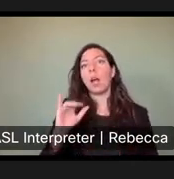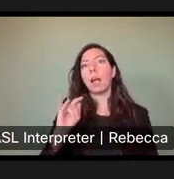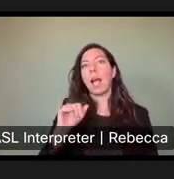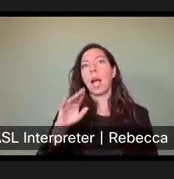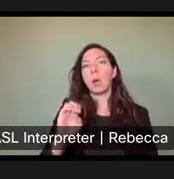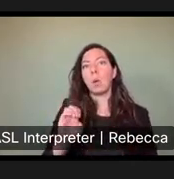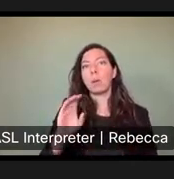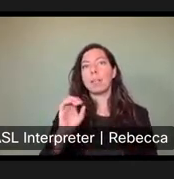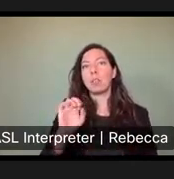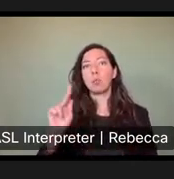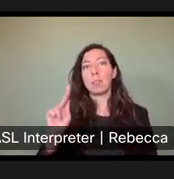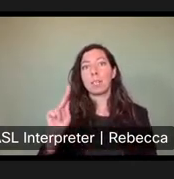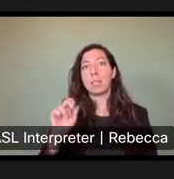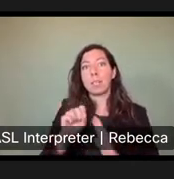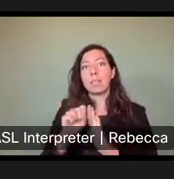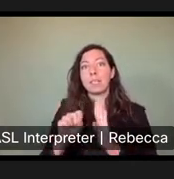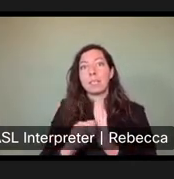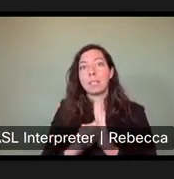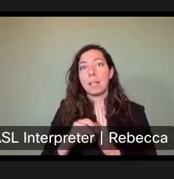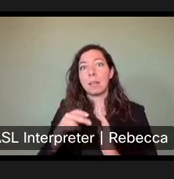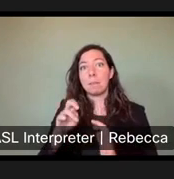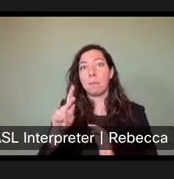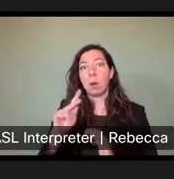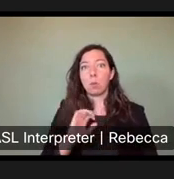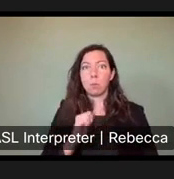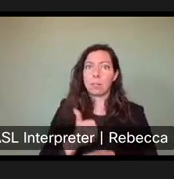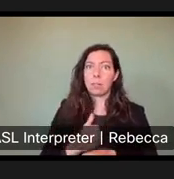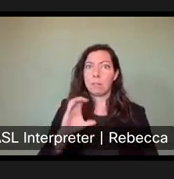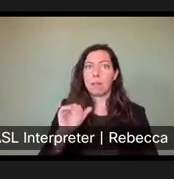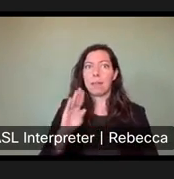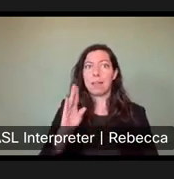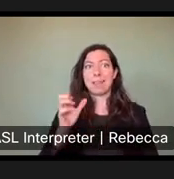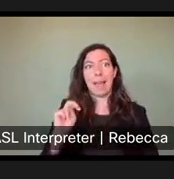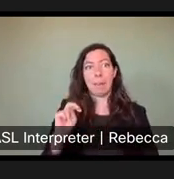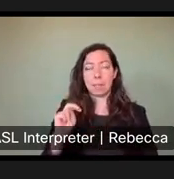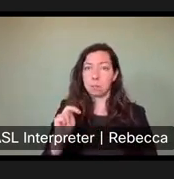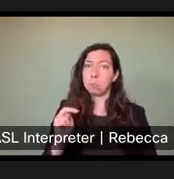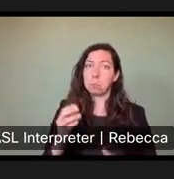building cabins, which will be a very progressive and resort type opportunity.